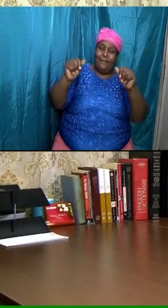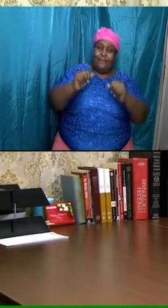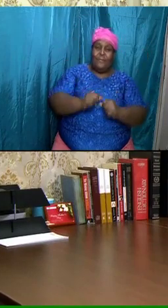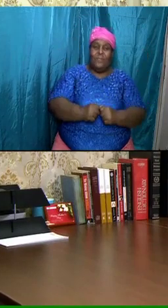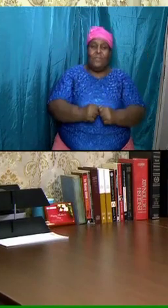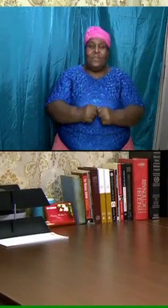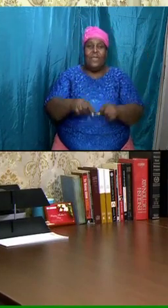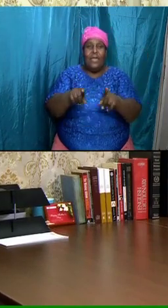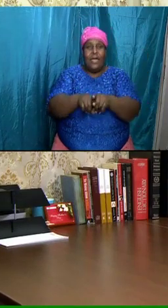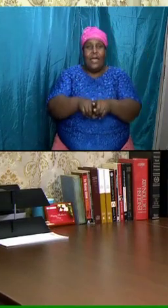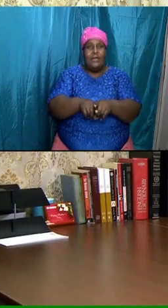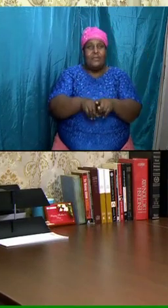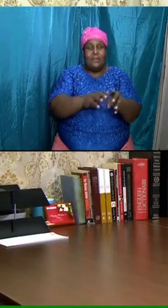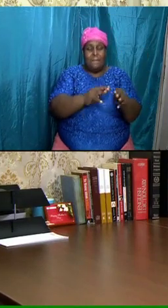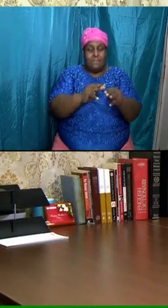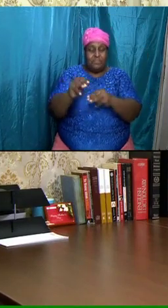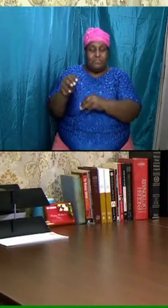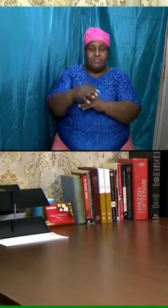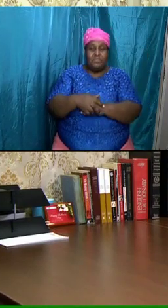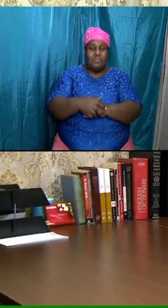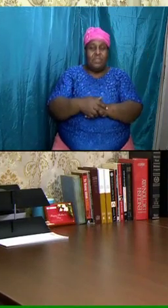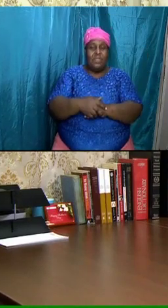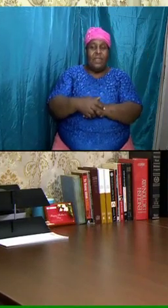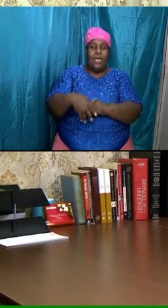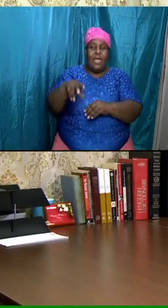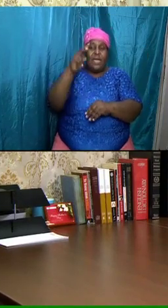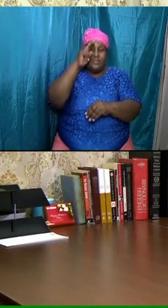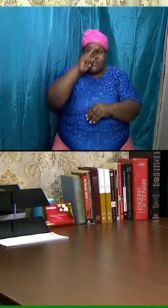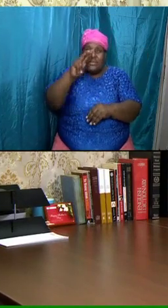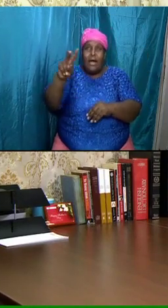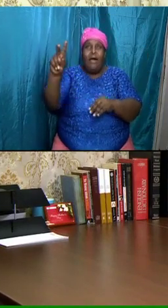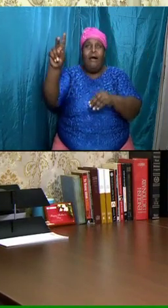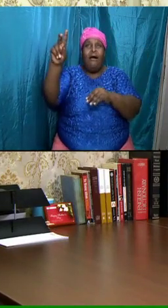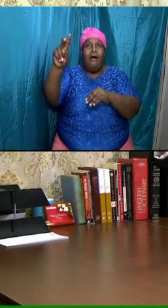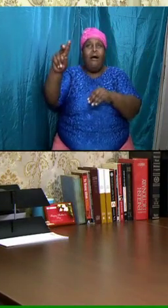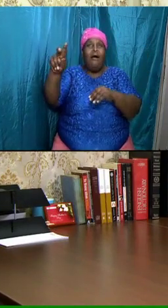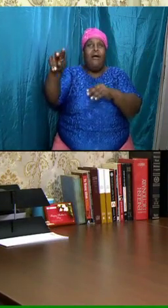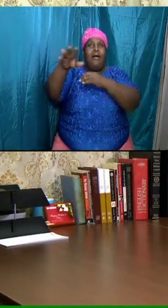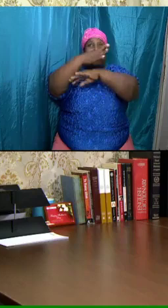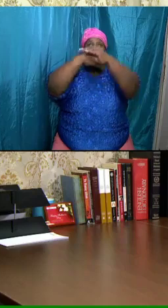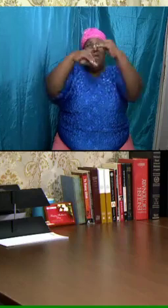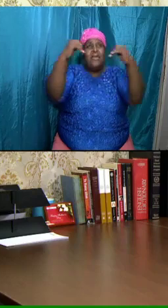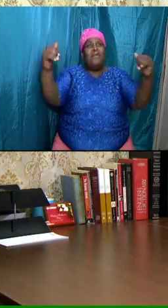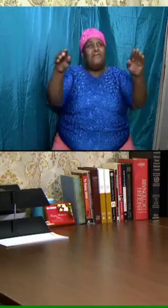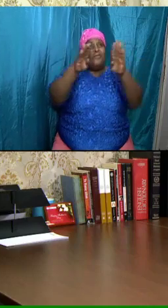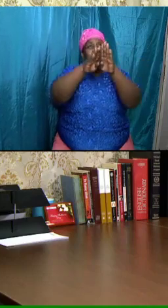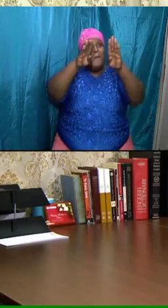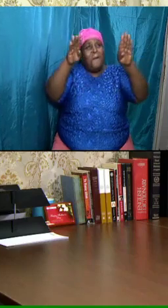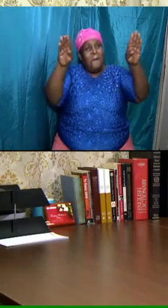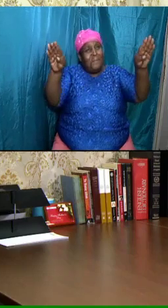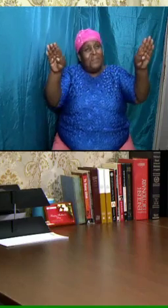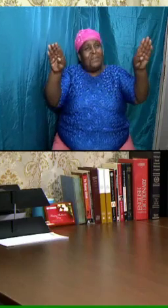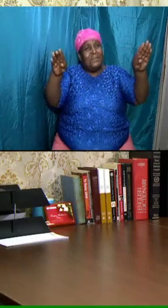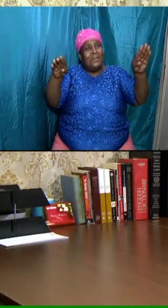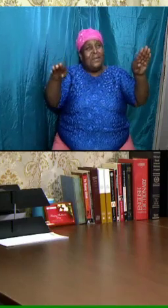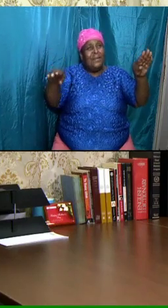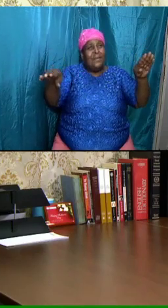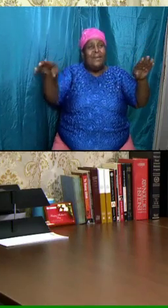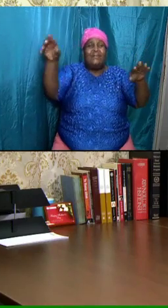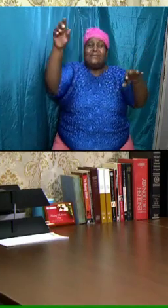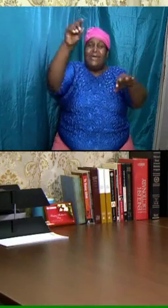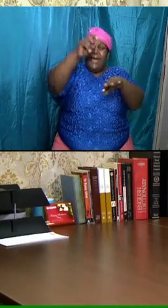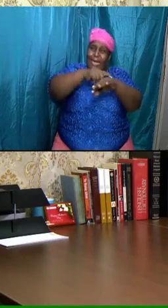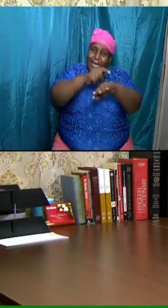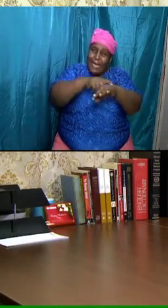move to wrap up and I saw heaven opened and after everything is done up there it is going to be time